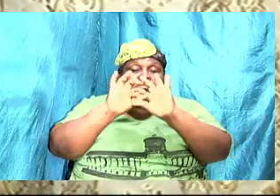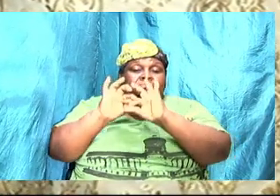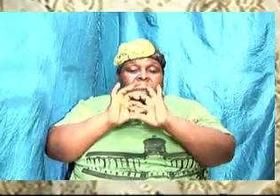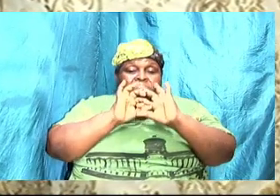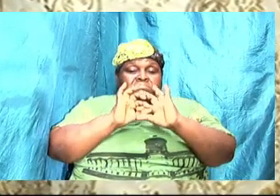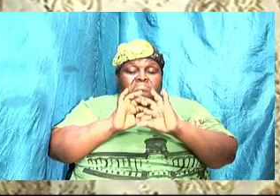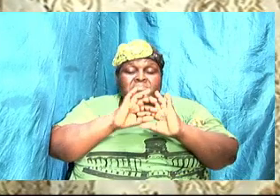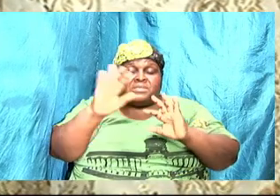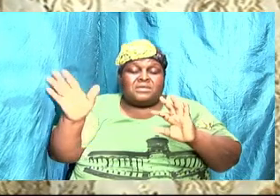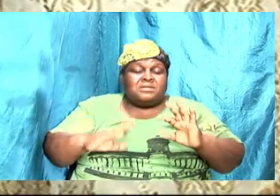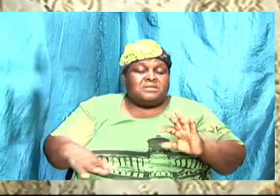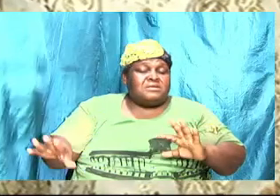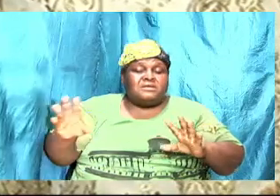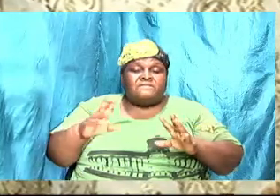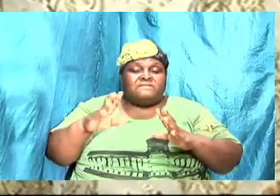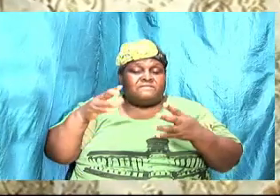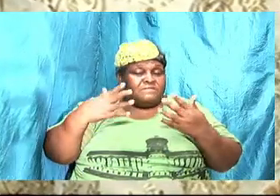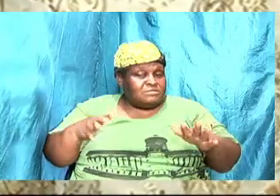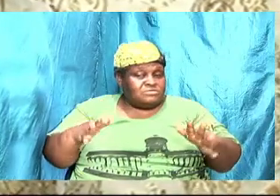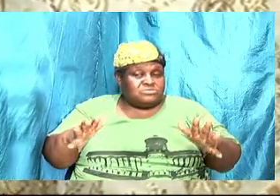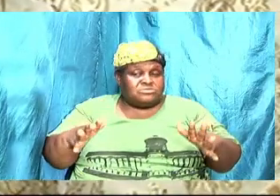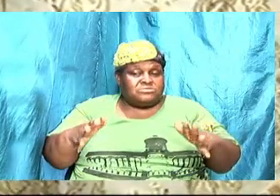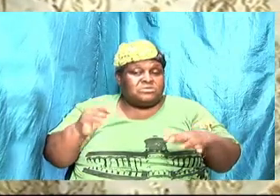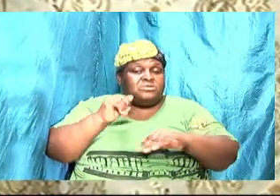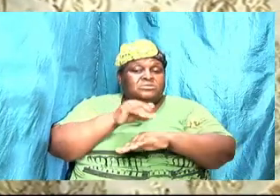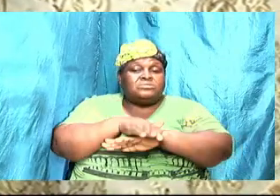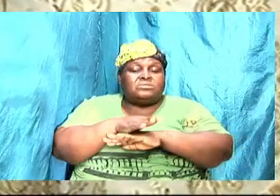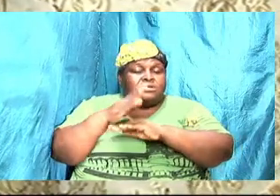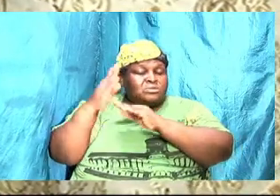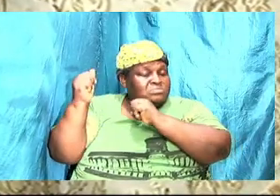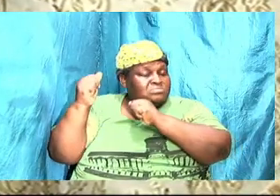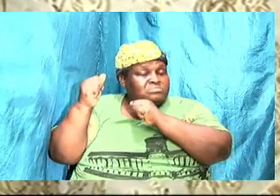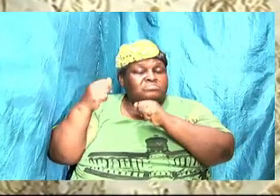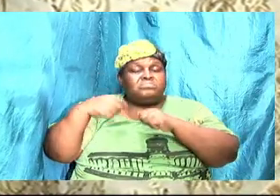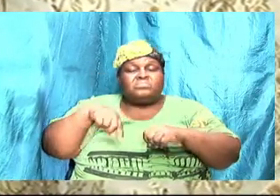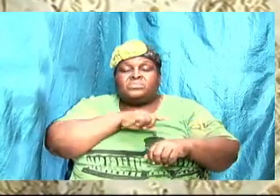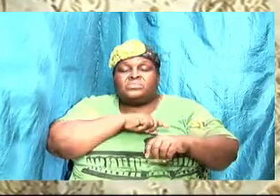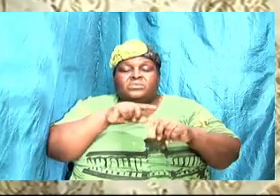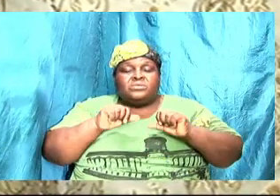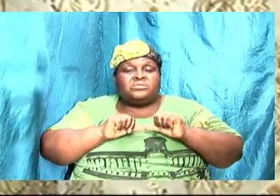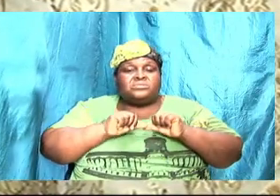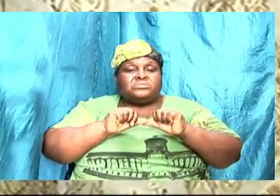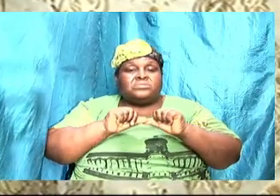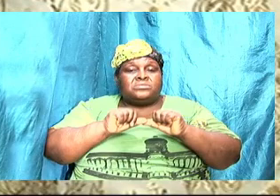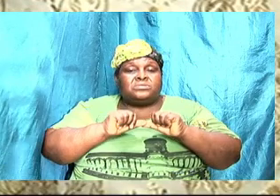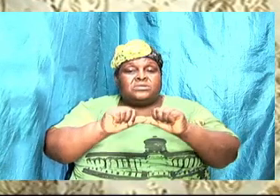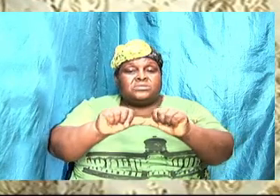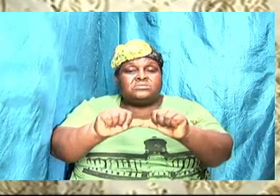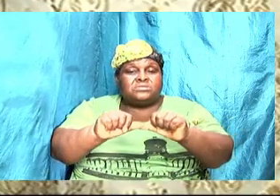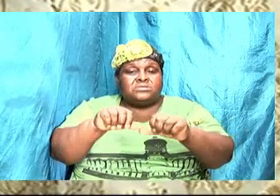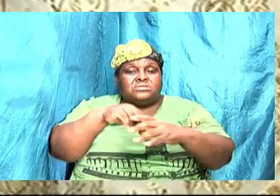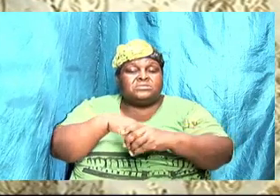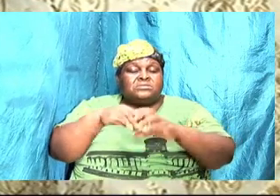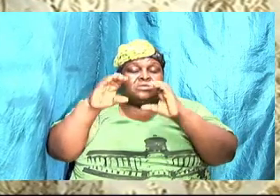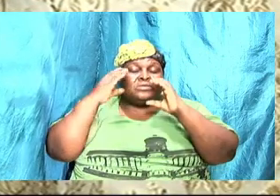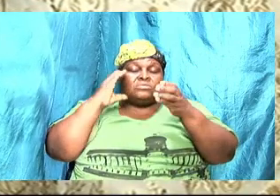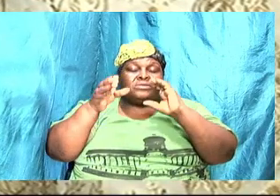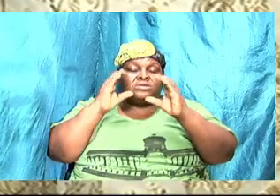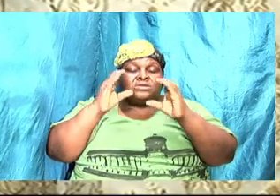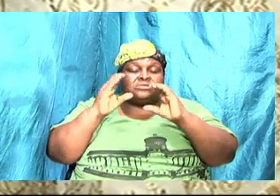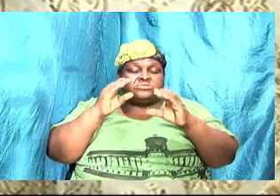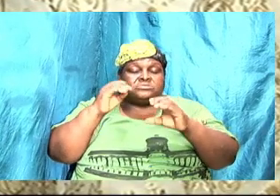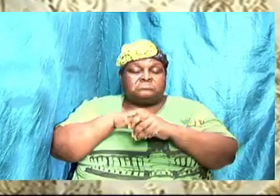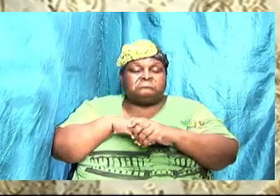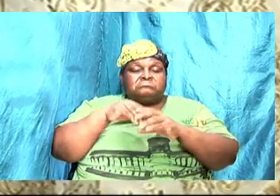to finish. And so tonight, hopefully we can continue with communication and see if we can finish, you know, all the